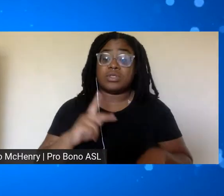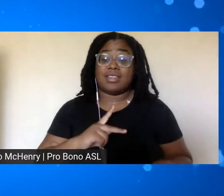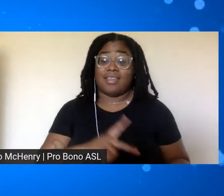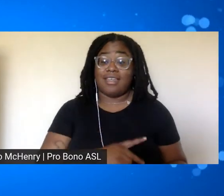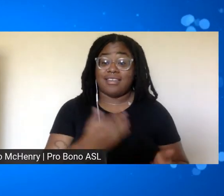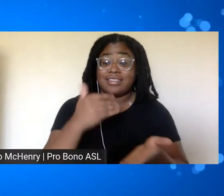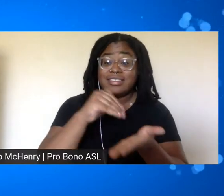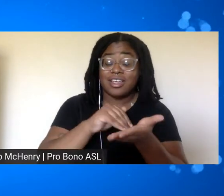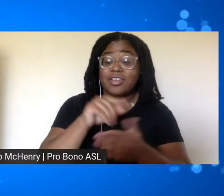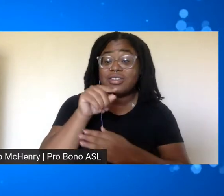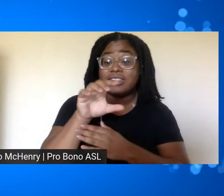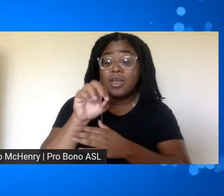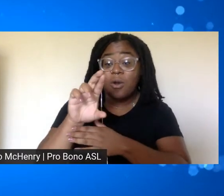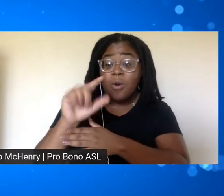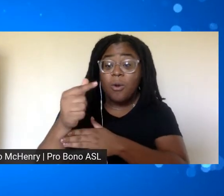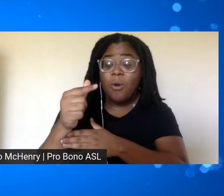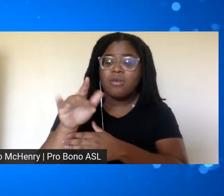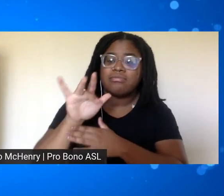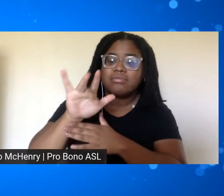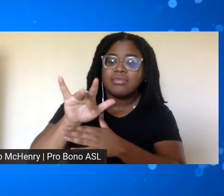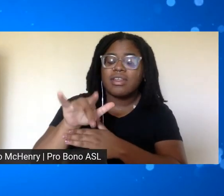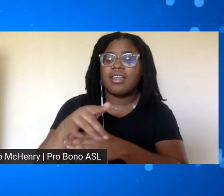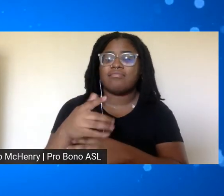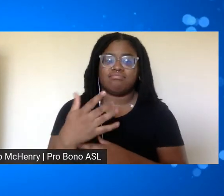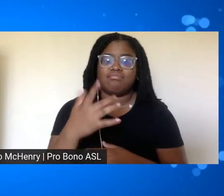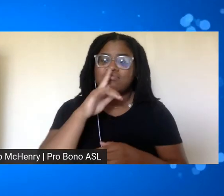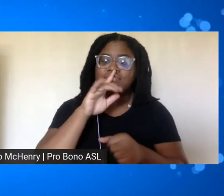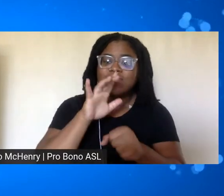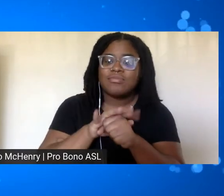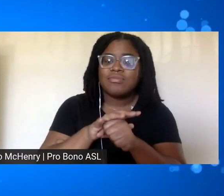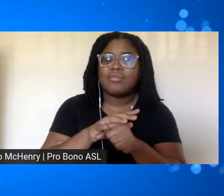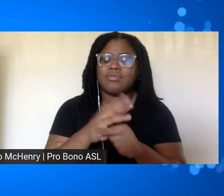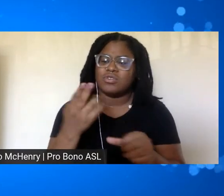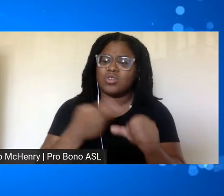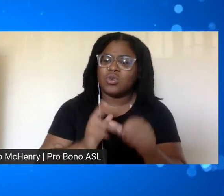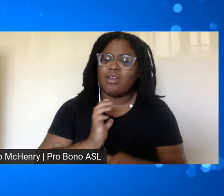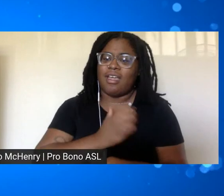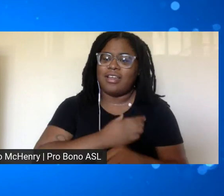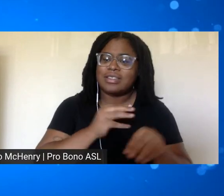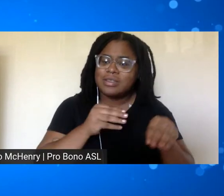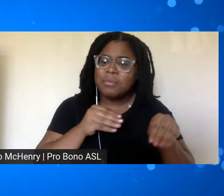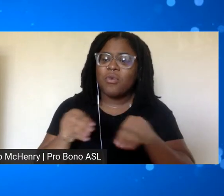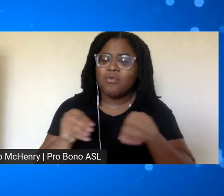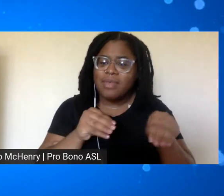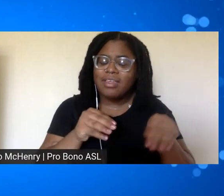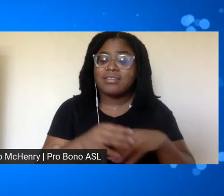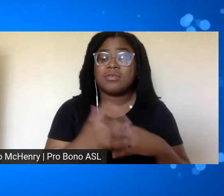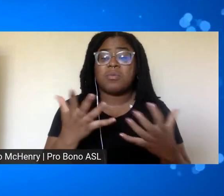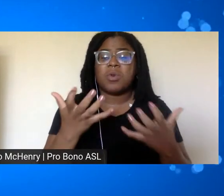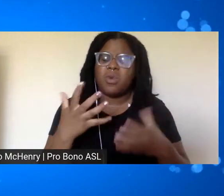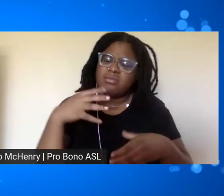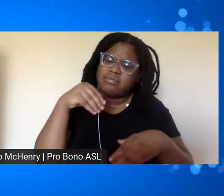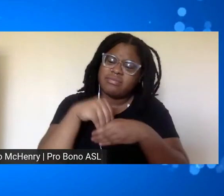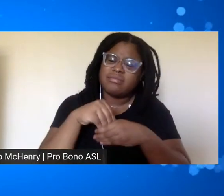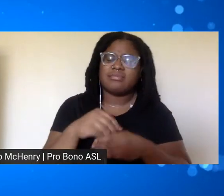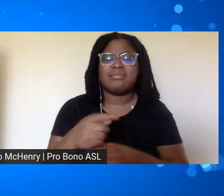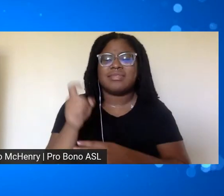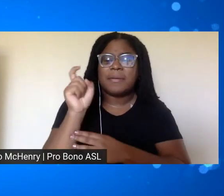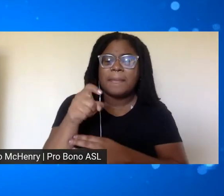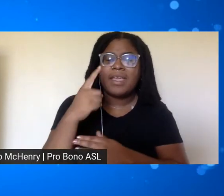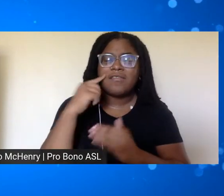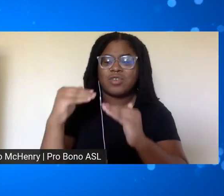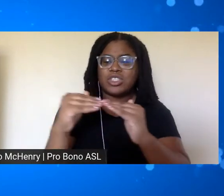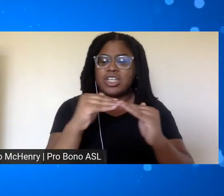and take the pledge and join us for the be love movement we want to implement the demands of justice across the globe